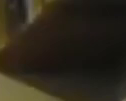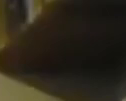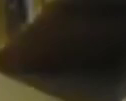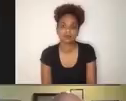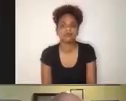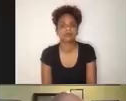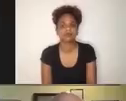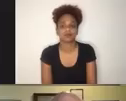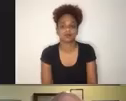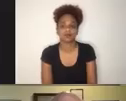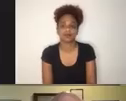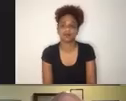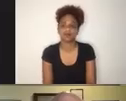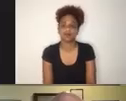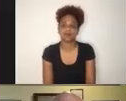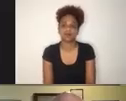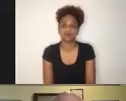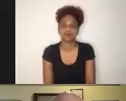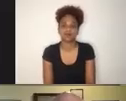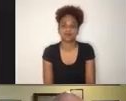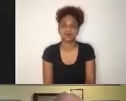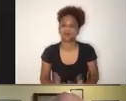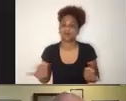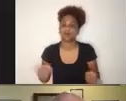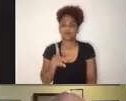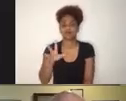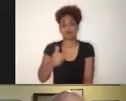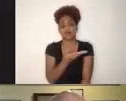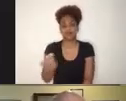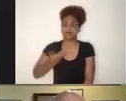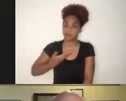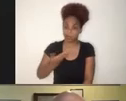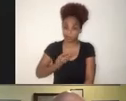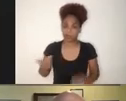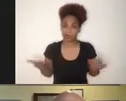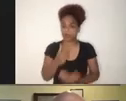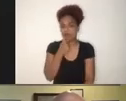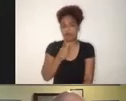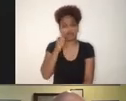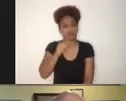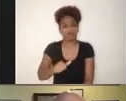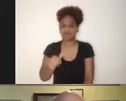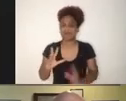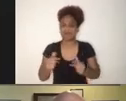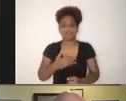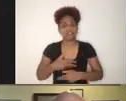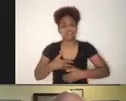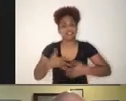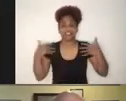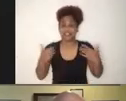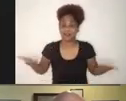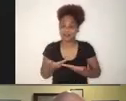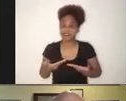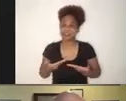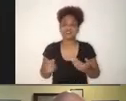Dr. Giannini, I'm really delighted to join you today for the inauguration of this year's